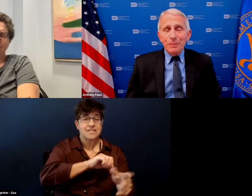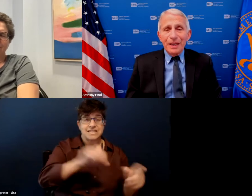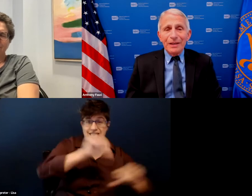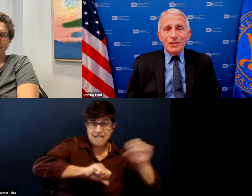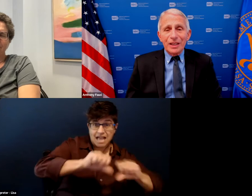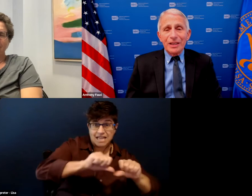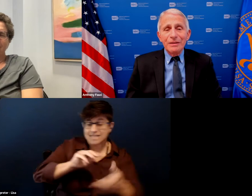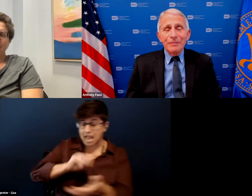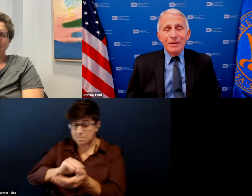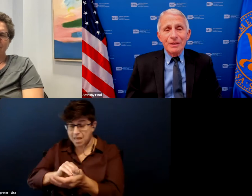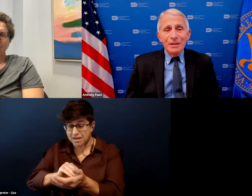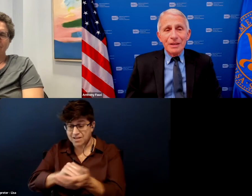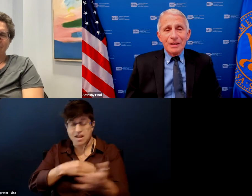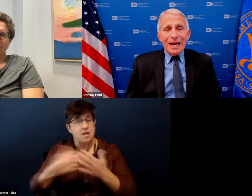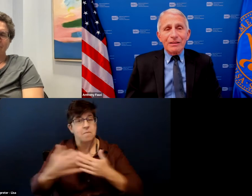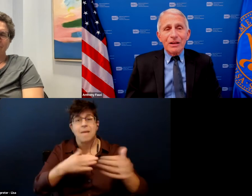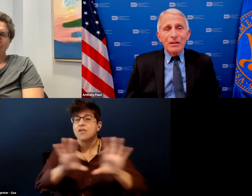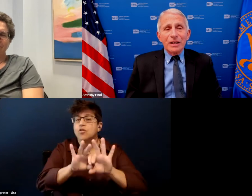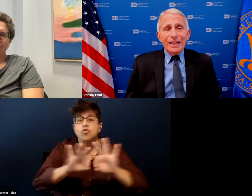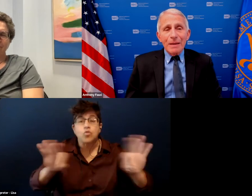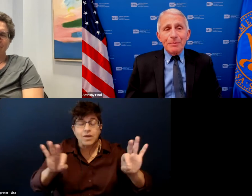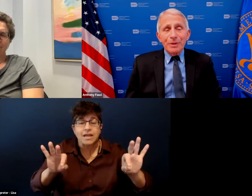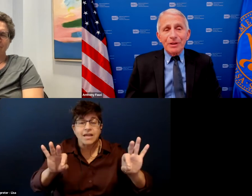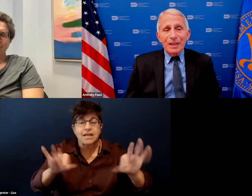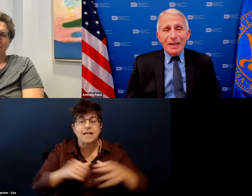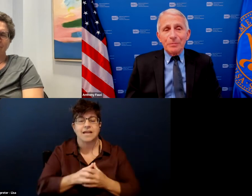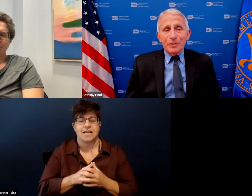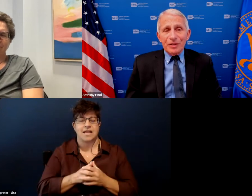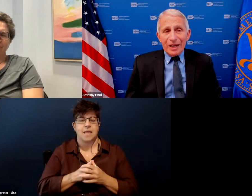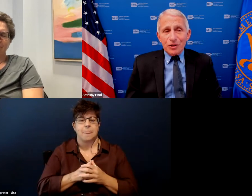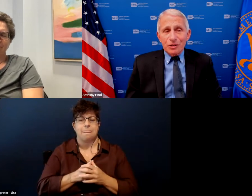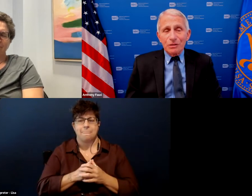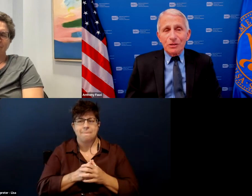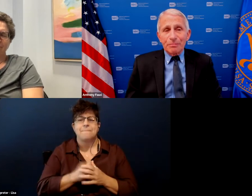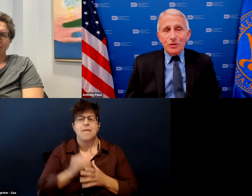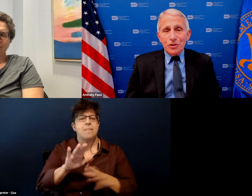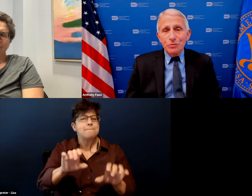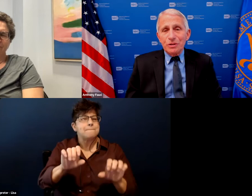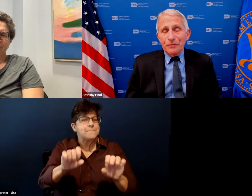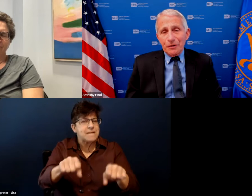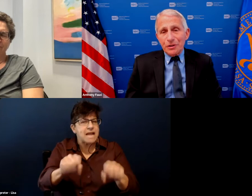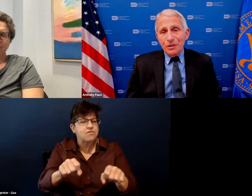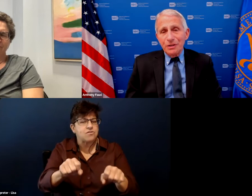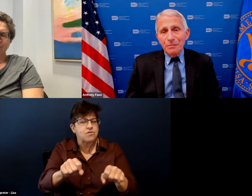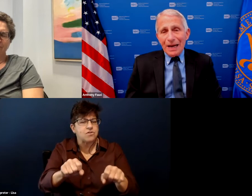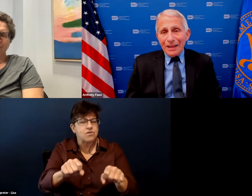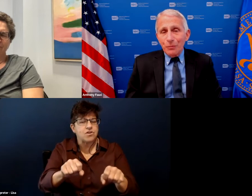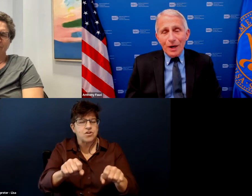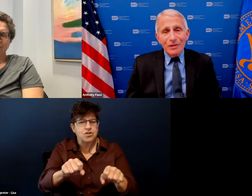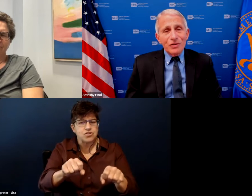an md phd that the capability and the potential to pursue diverse